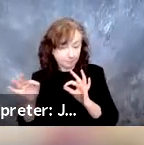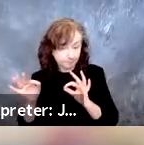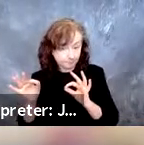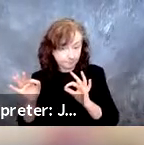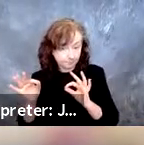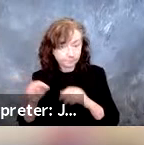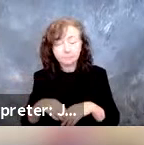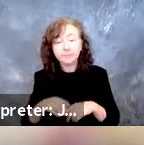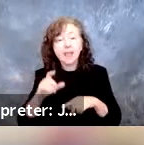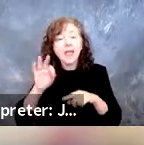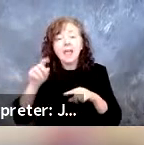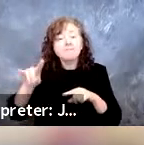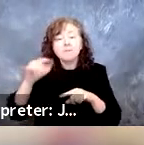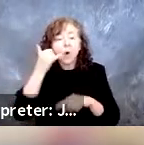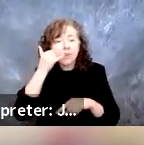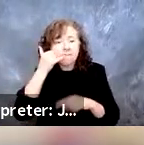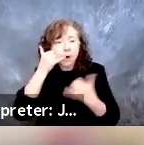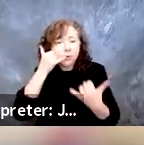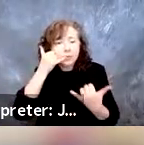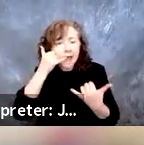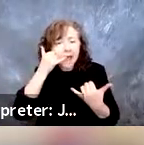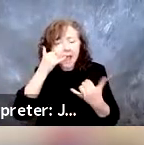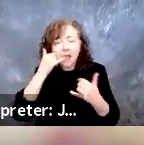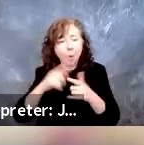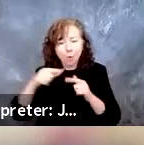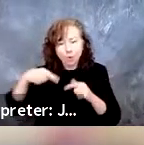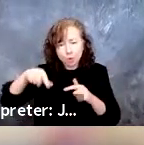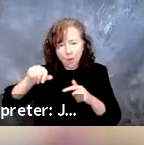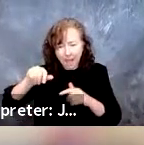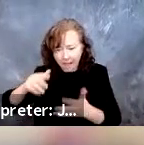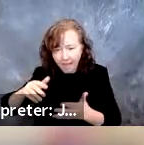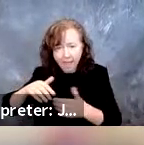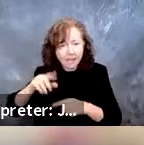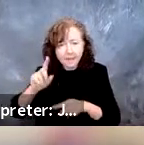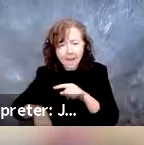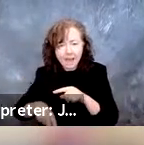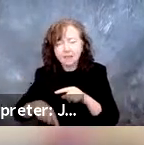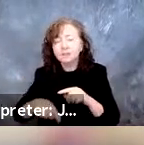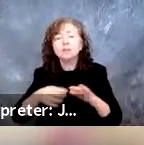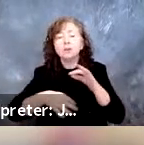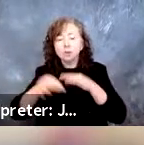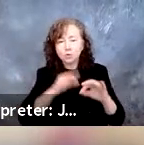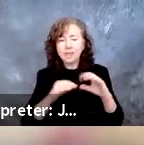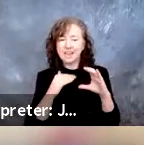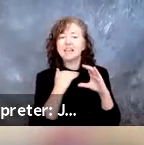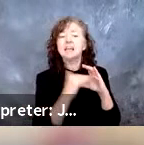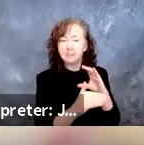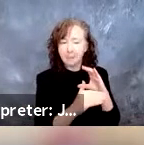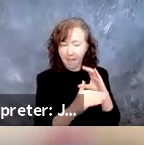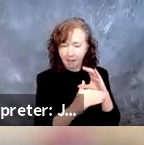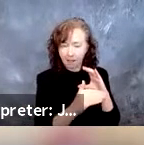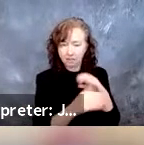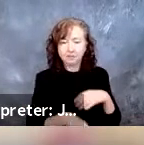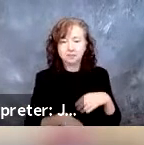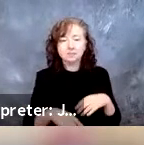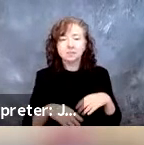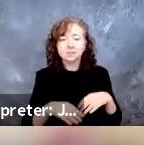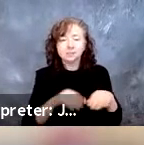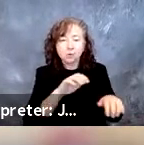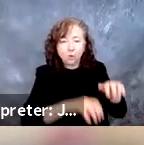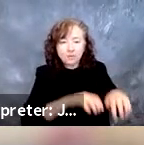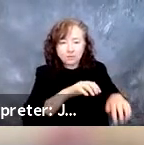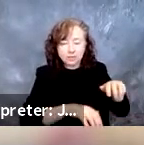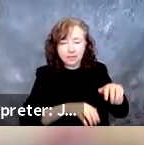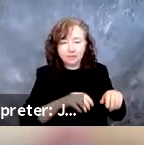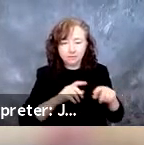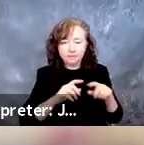If you called in or are having difficulty using the Q&A feature, you can email your request to speak to